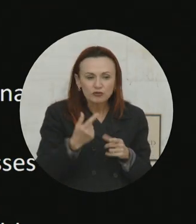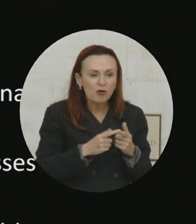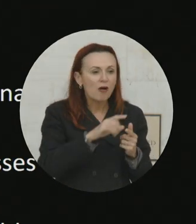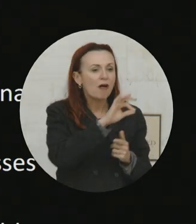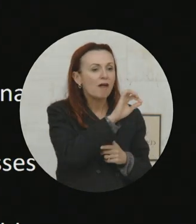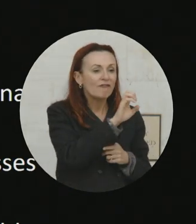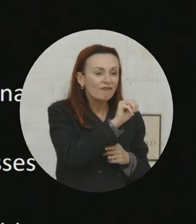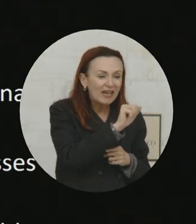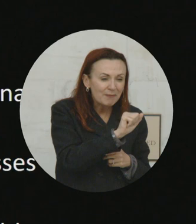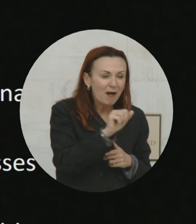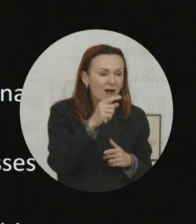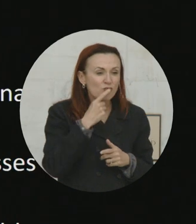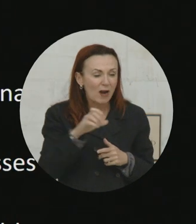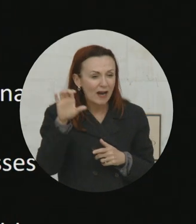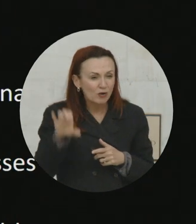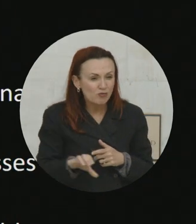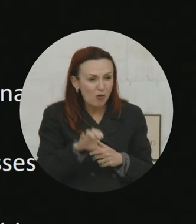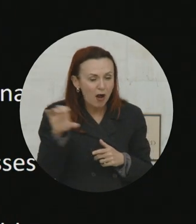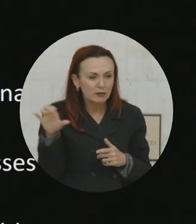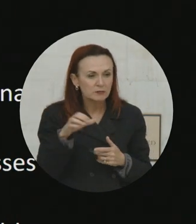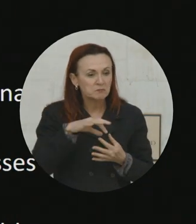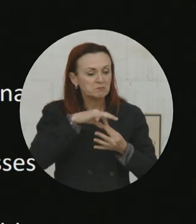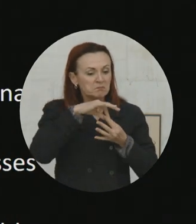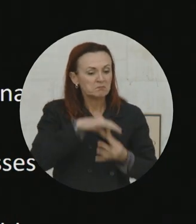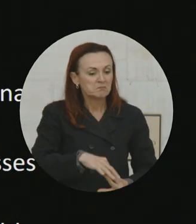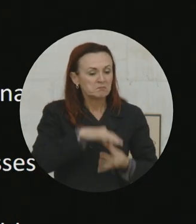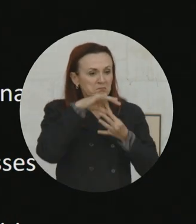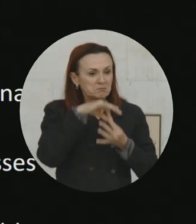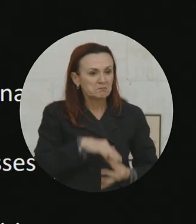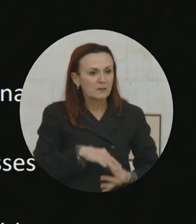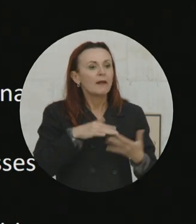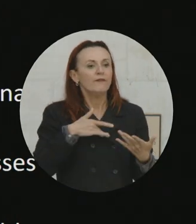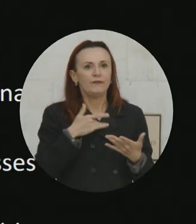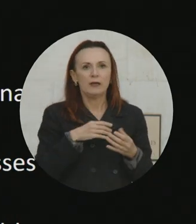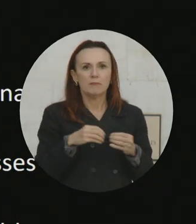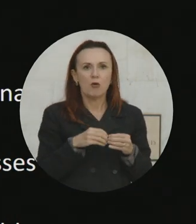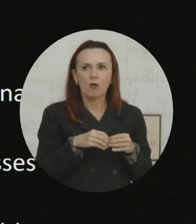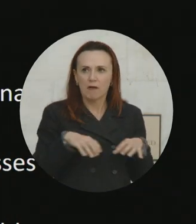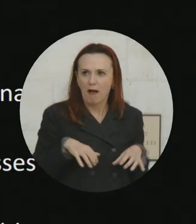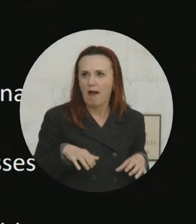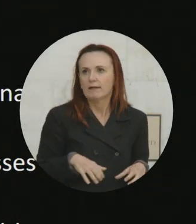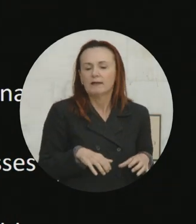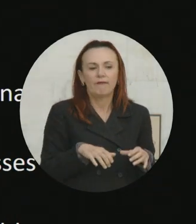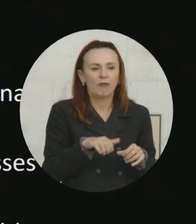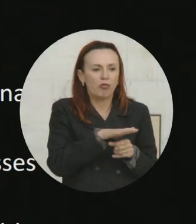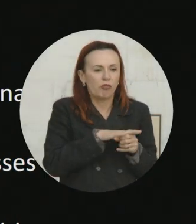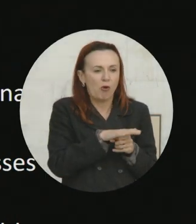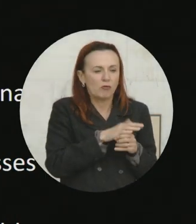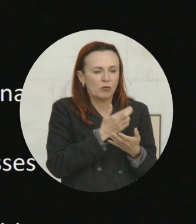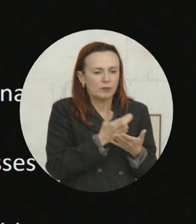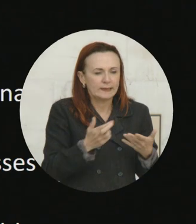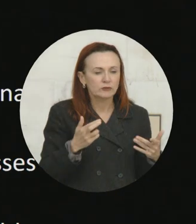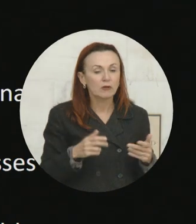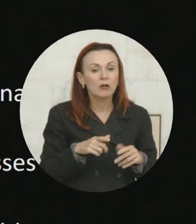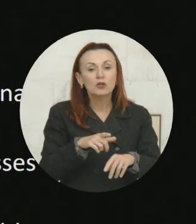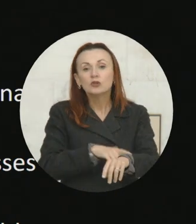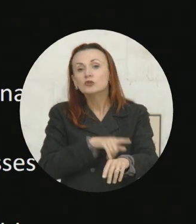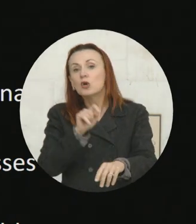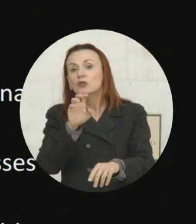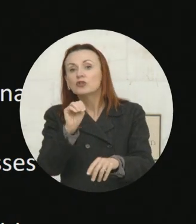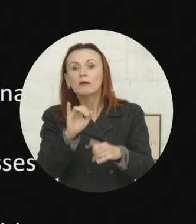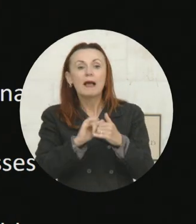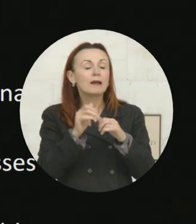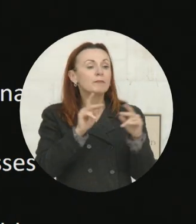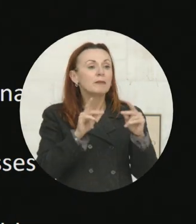Cross. Those ties help them activate local resources. Then in the longer term, how do we make sure those individuals feel connected to the